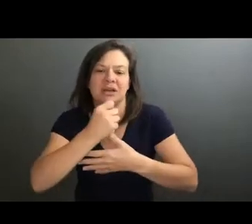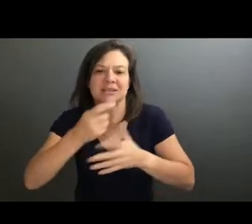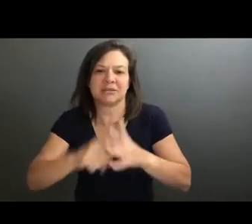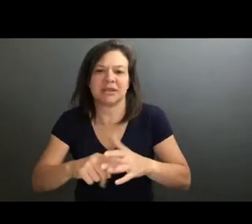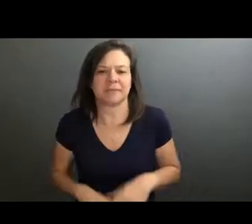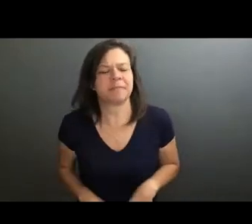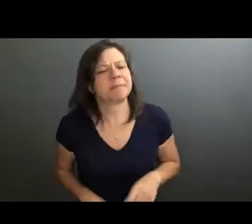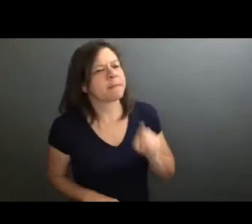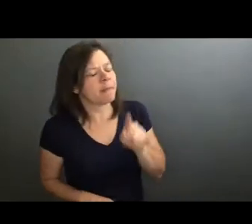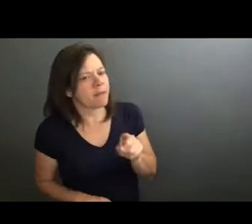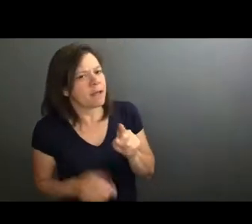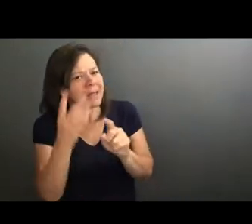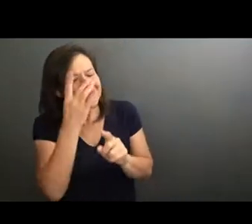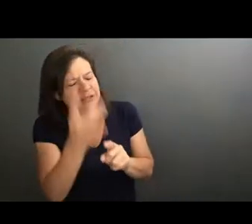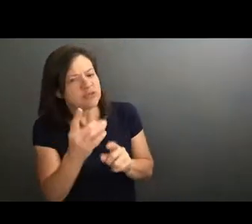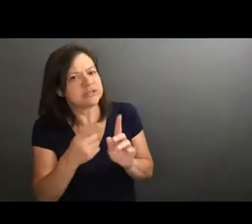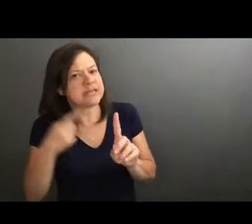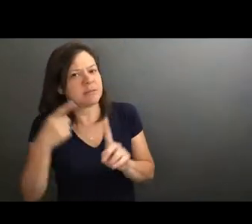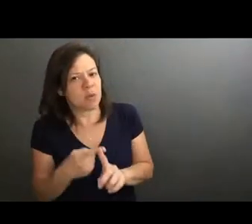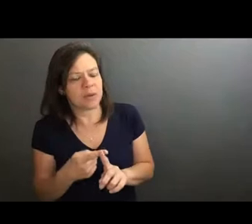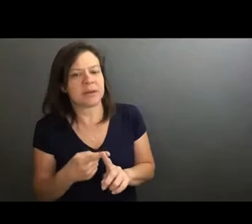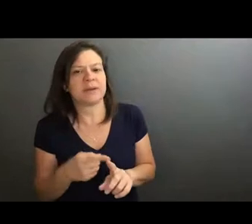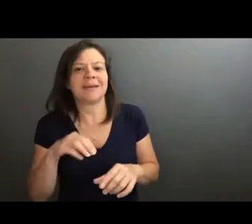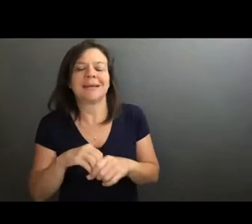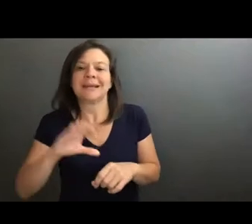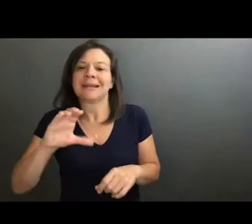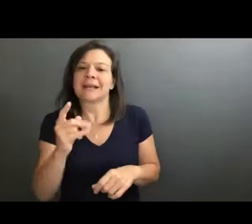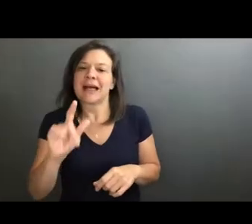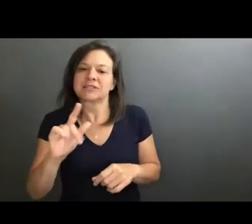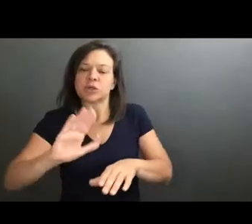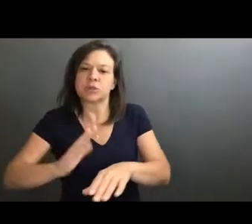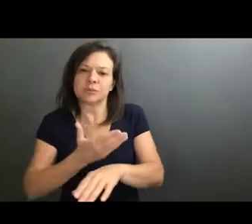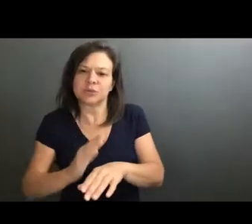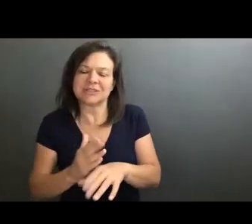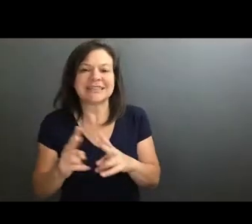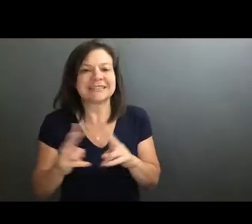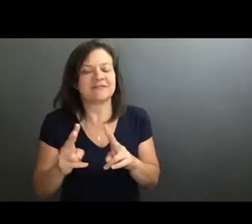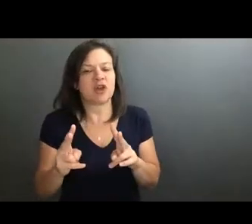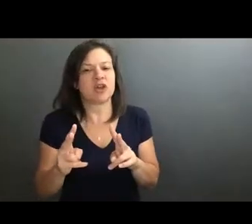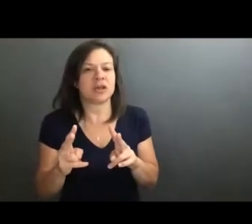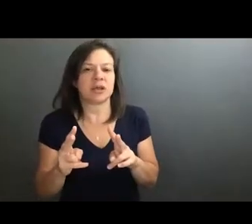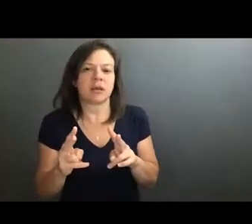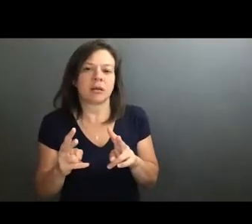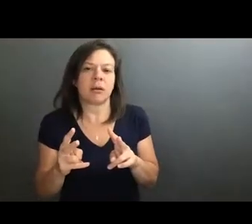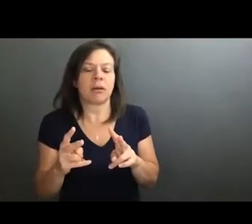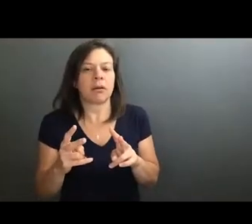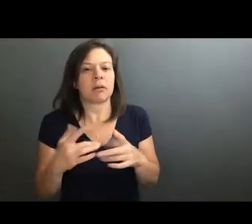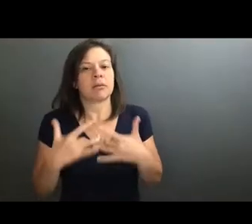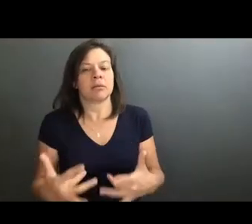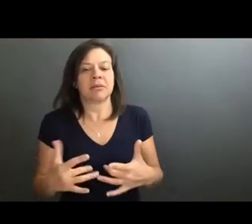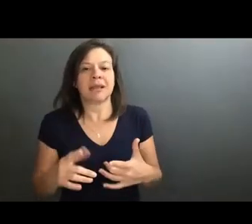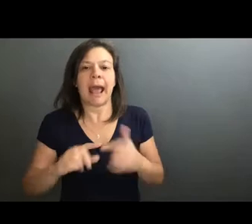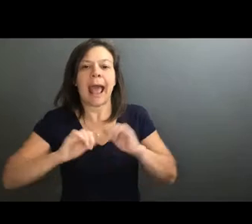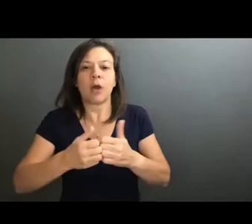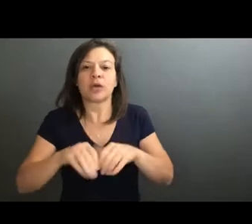You bring up really interesting points, you know, I think in the classical music industry, it's also very current to be like, how can we reach more